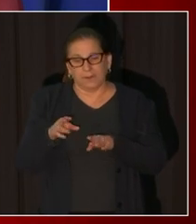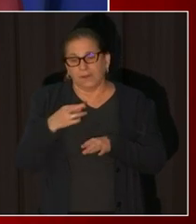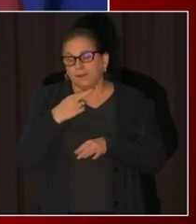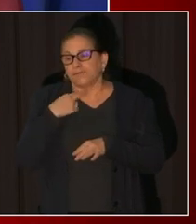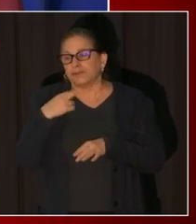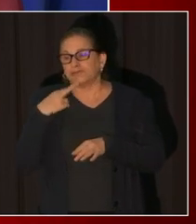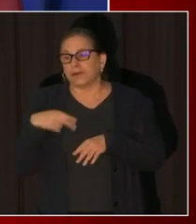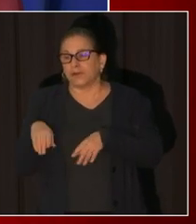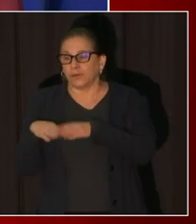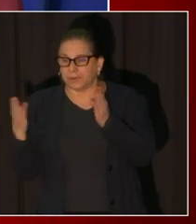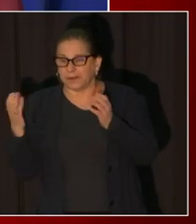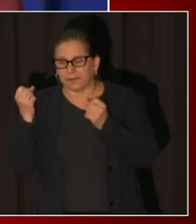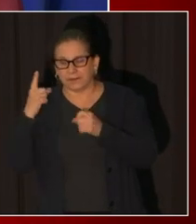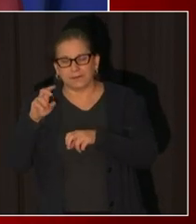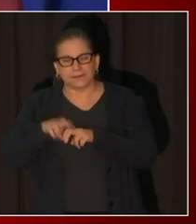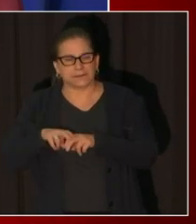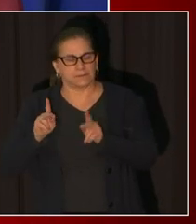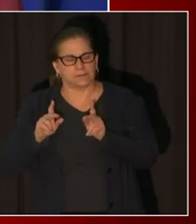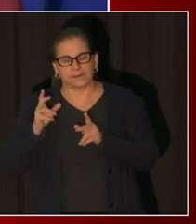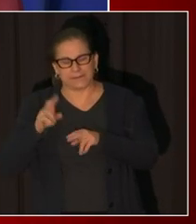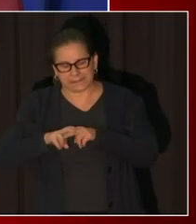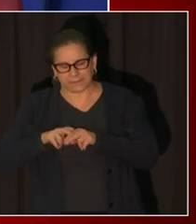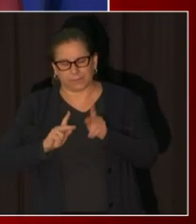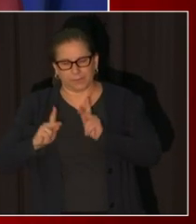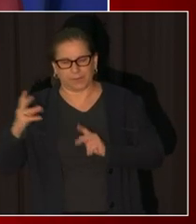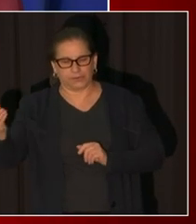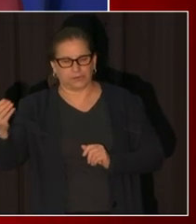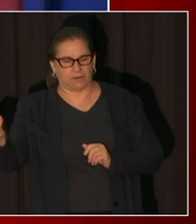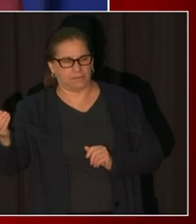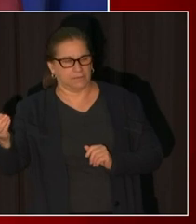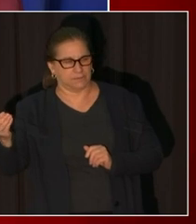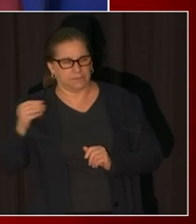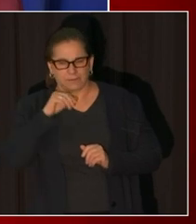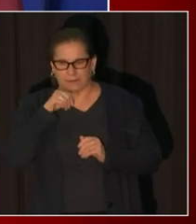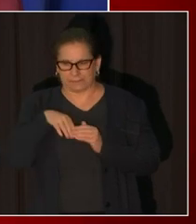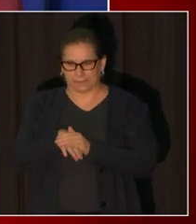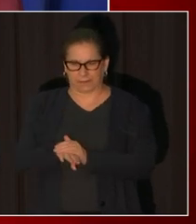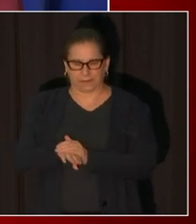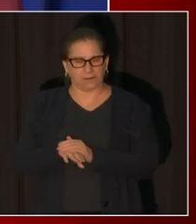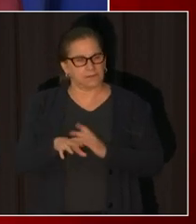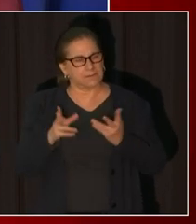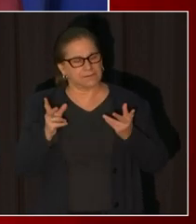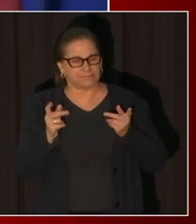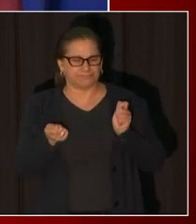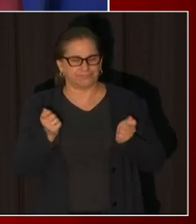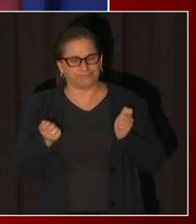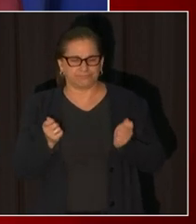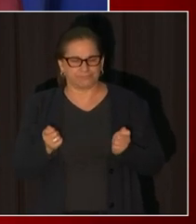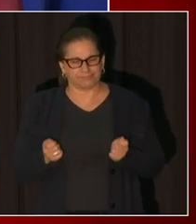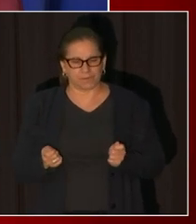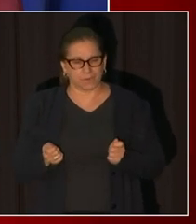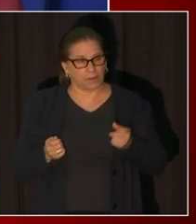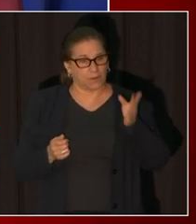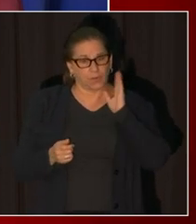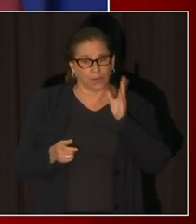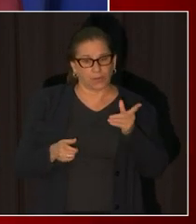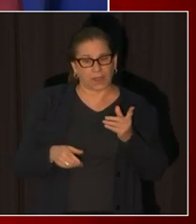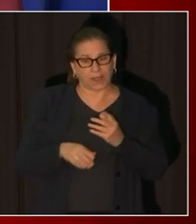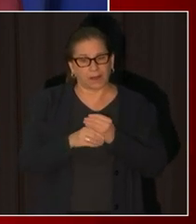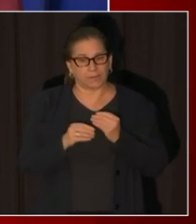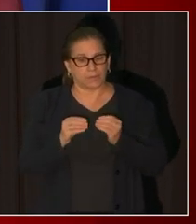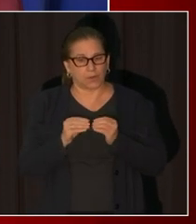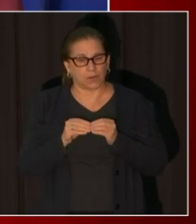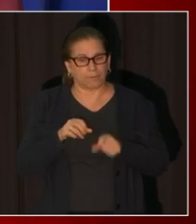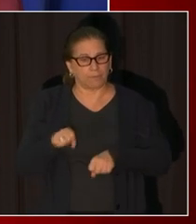when the city might start moving on building some more protected bike lanes because we know that mass